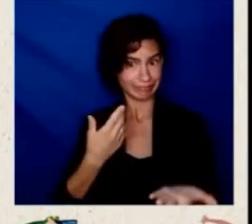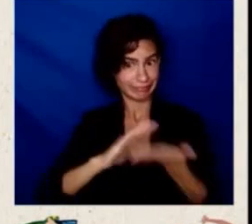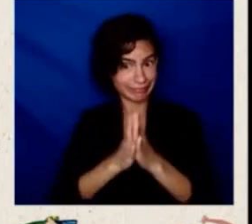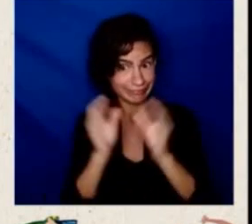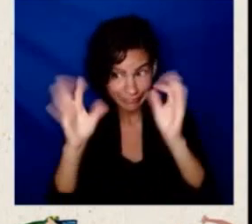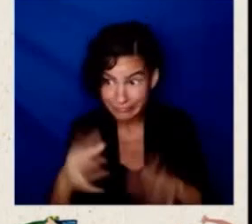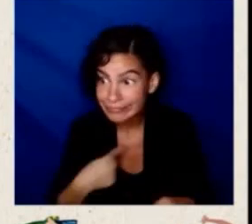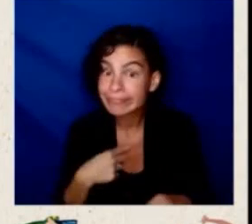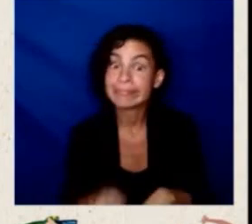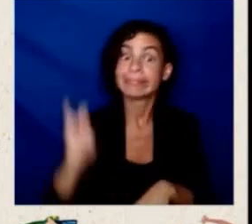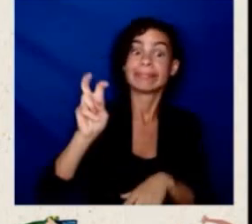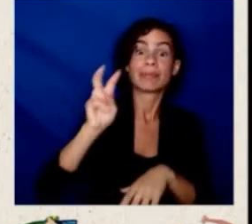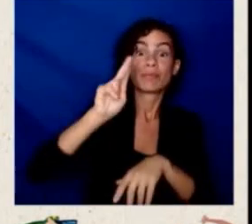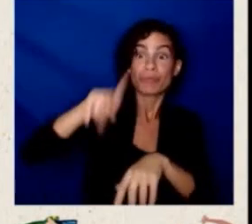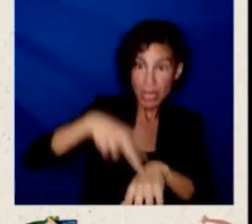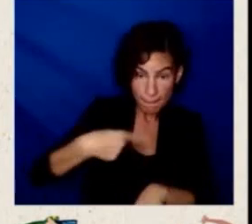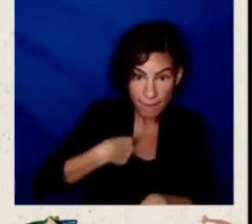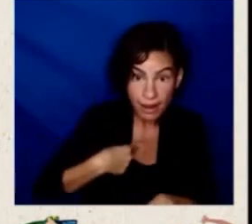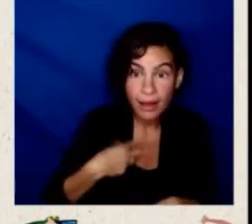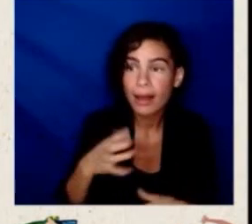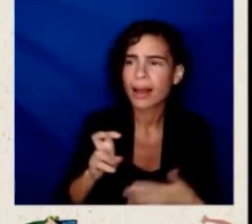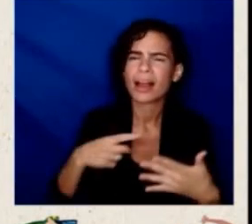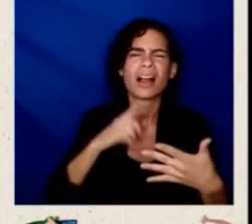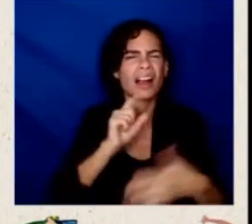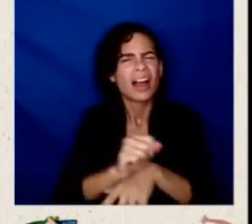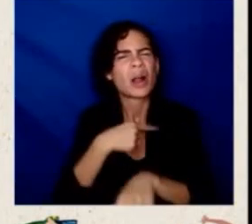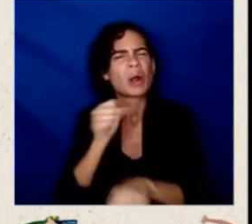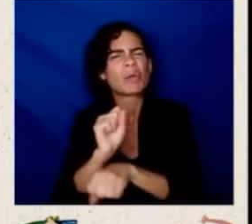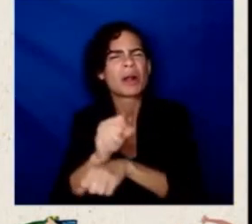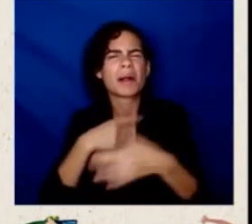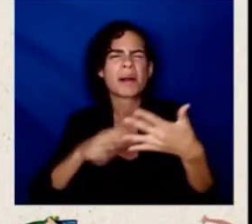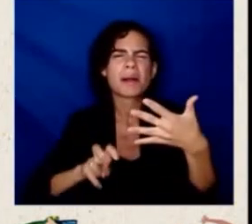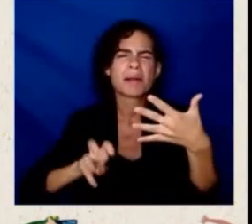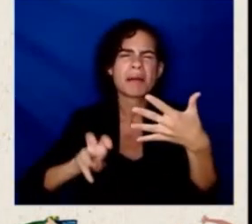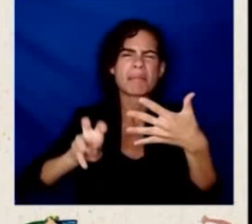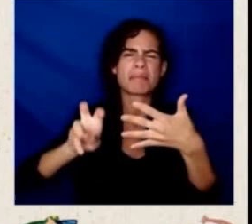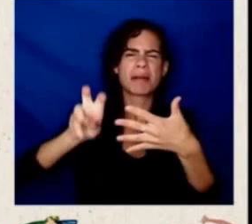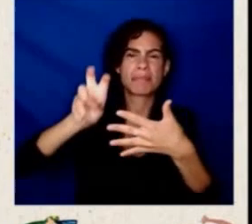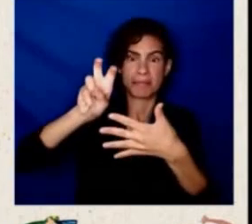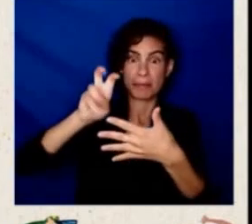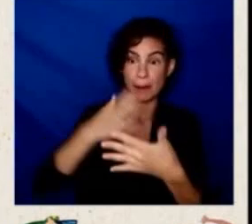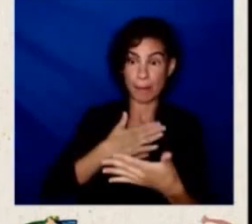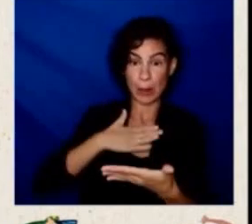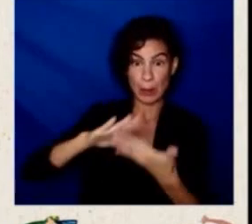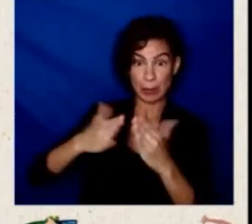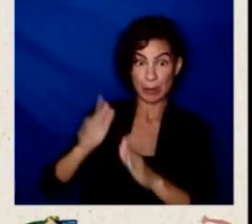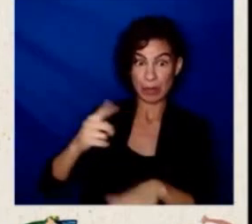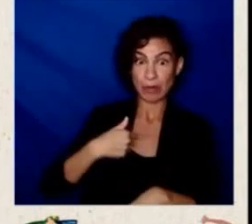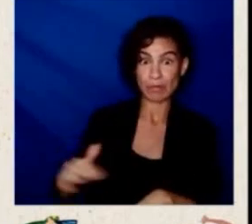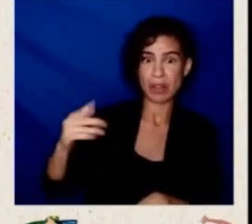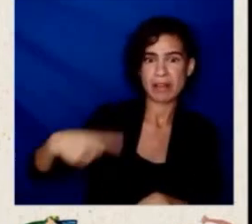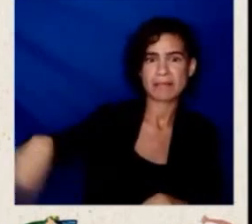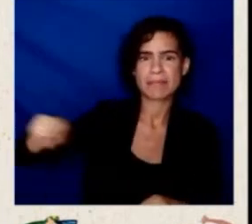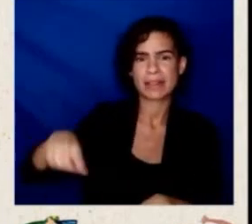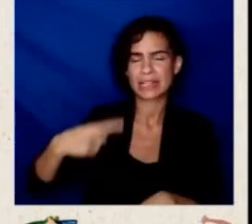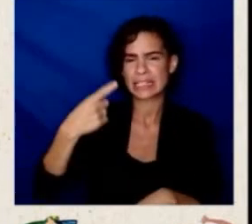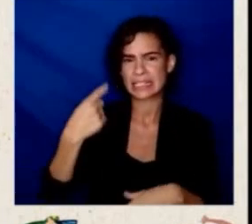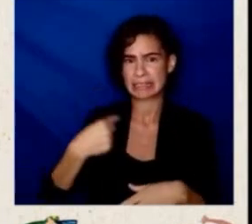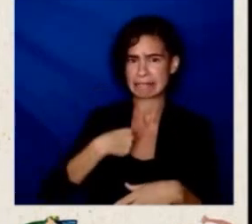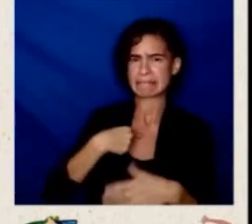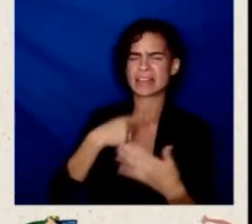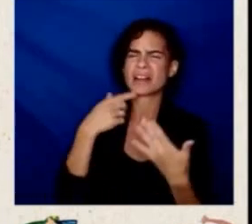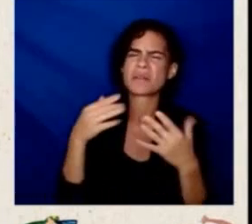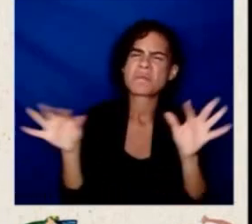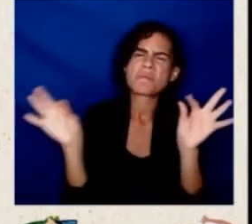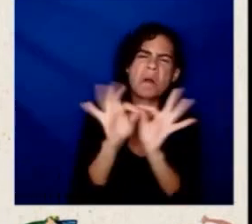ranks there in the same community where I was born and raised. It's really about service for me. And that's something that was modeled by my